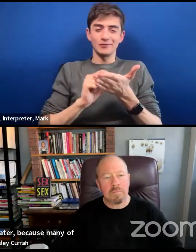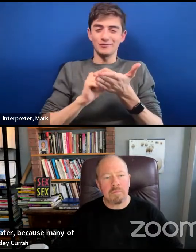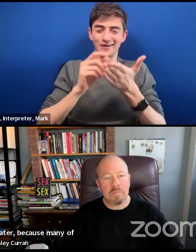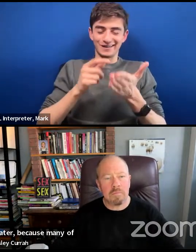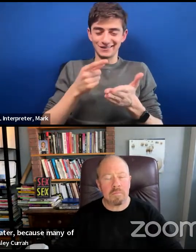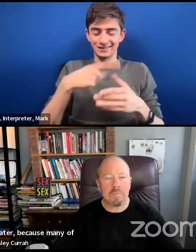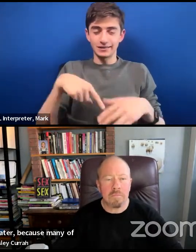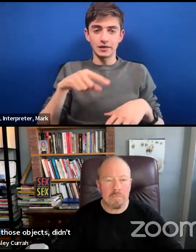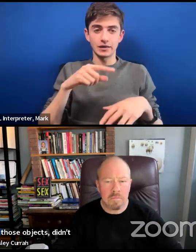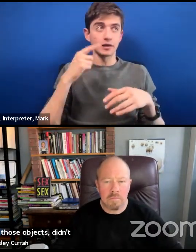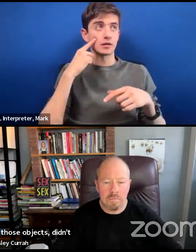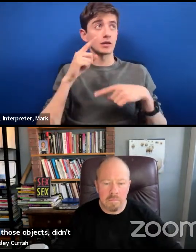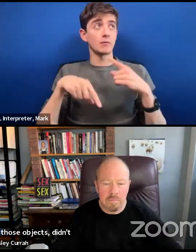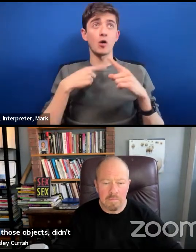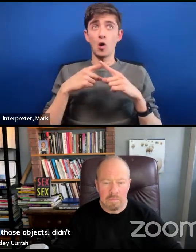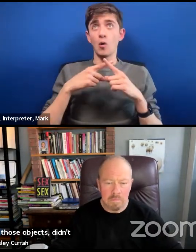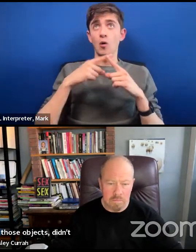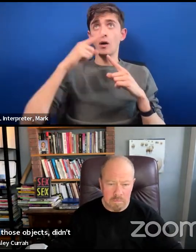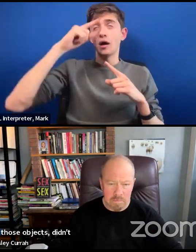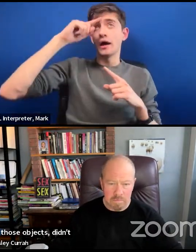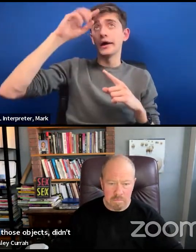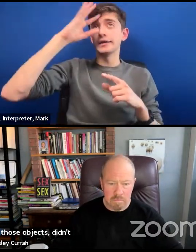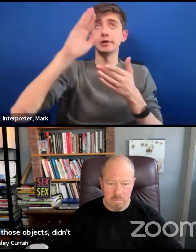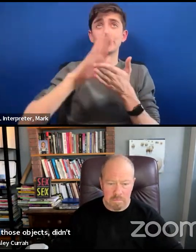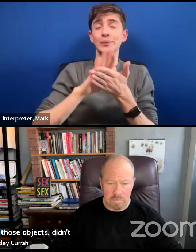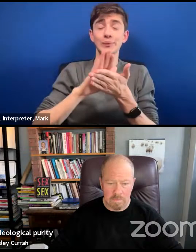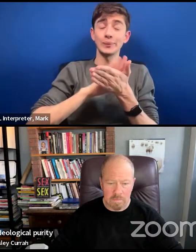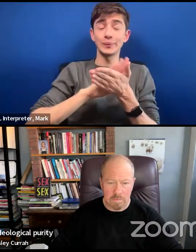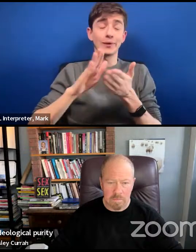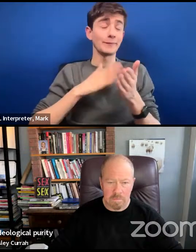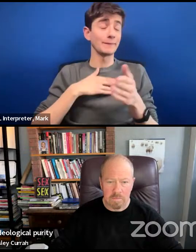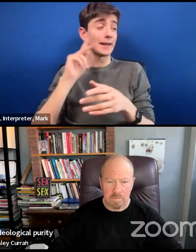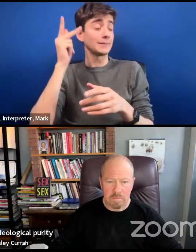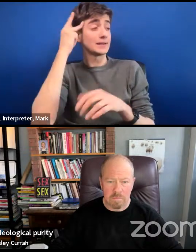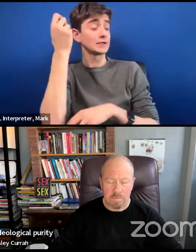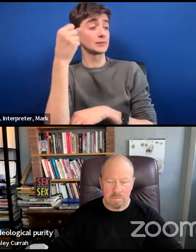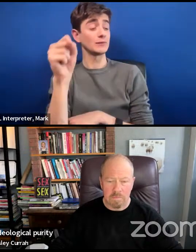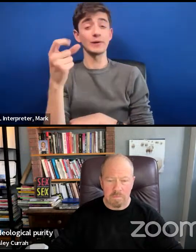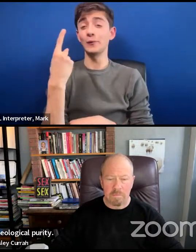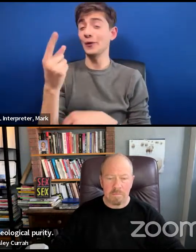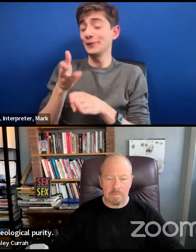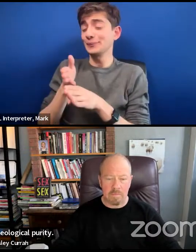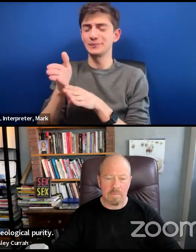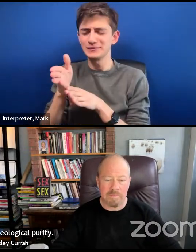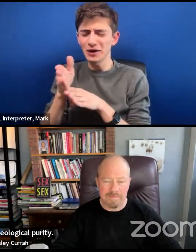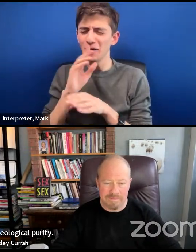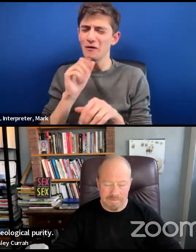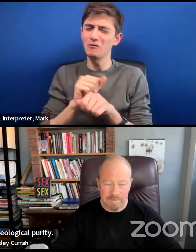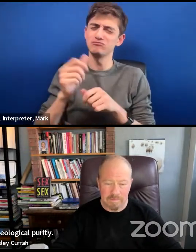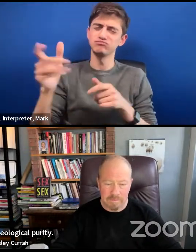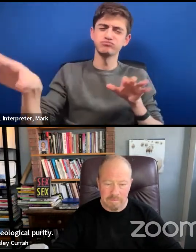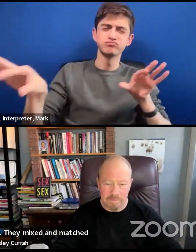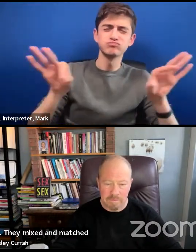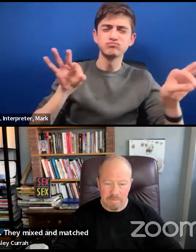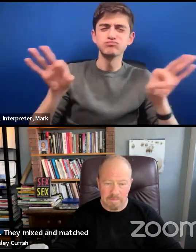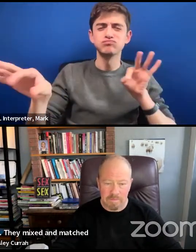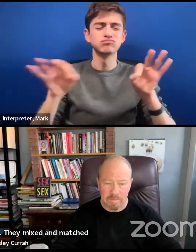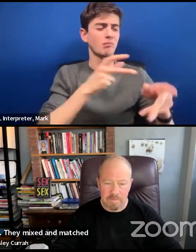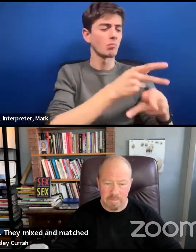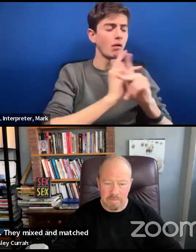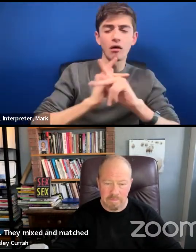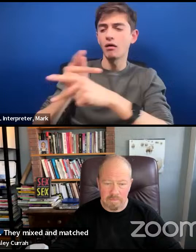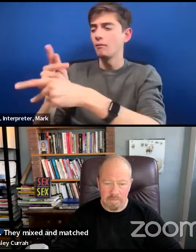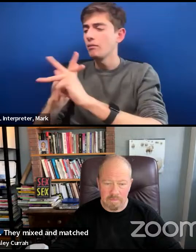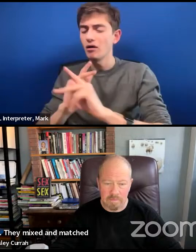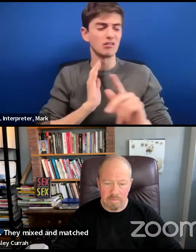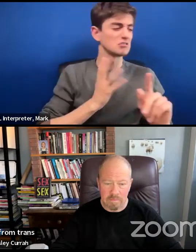ideological purity of different political movements. They mixed and matched, they borrowed from trans politics, they borrowed from queer